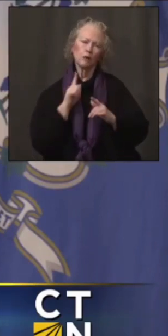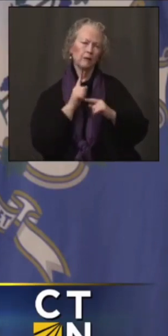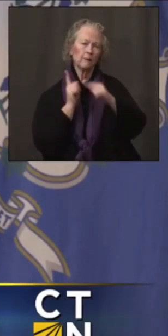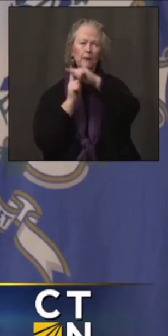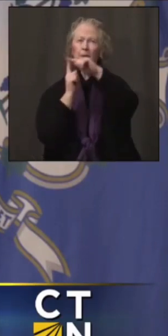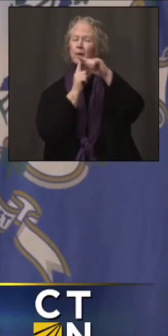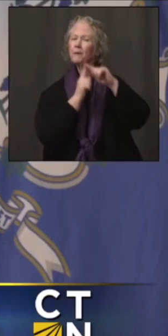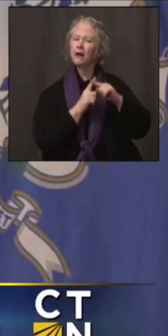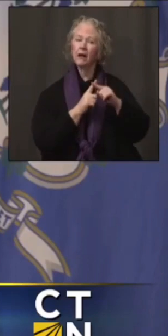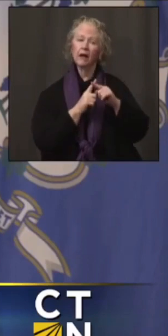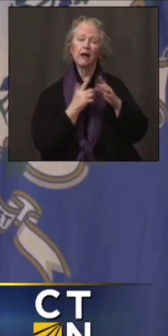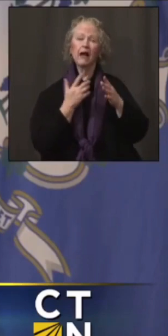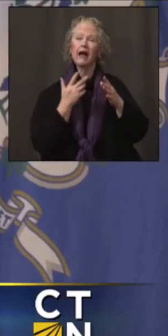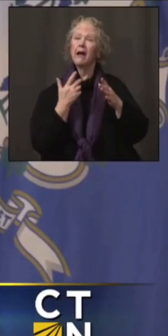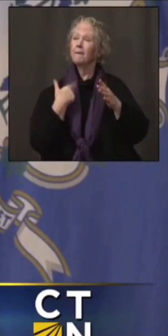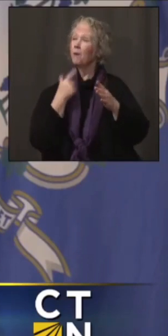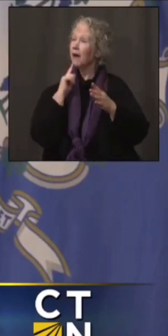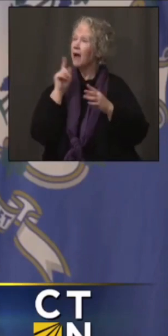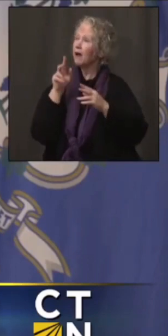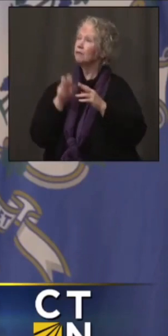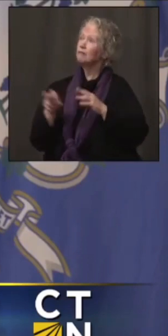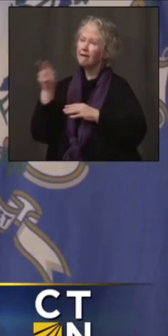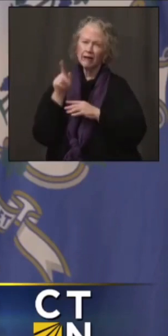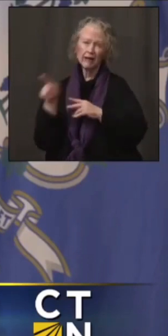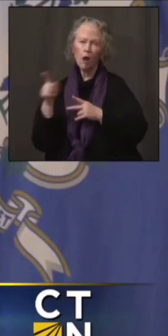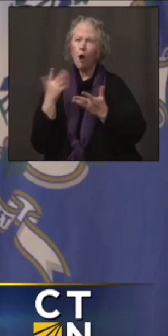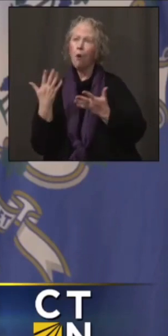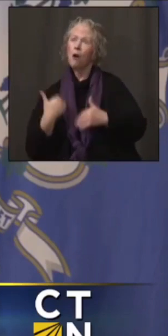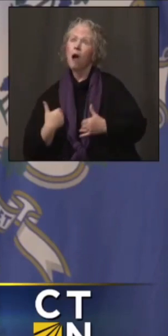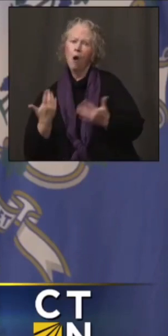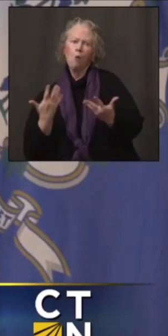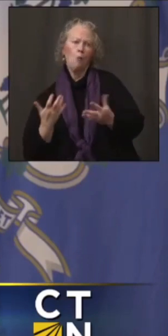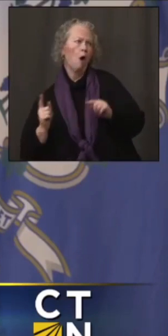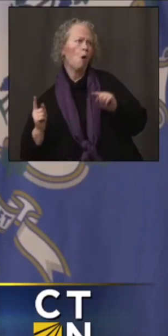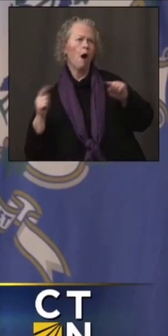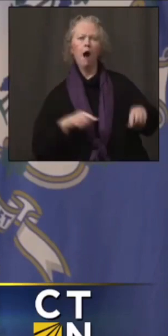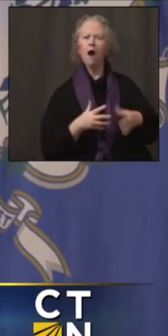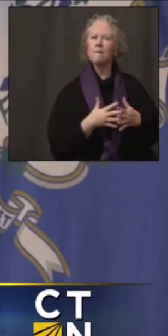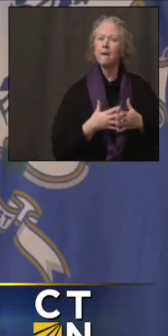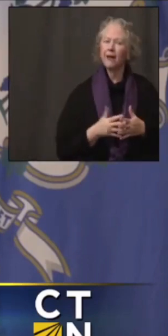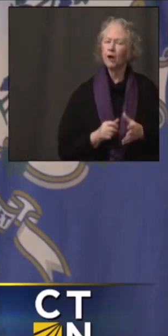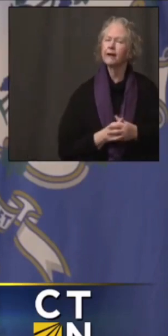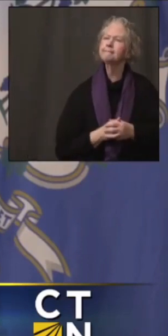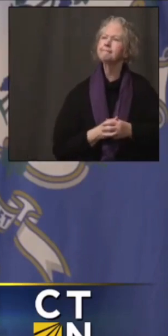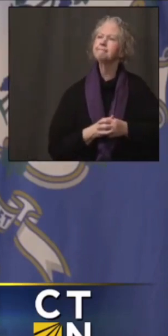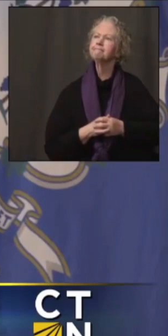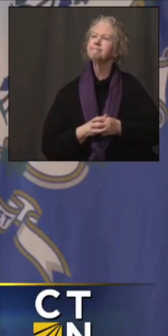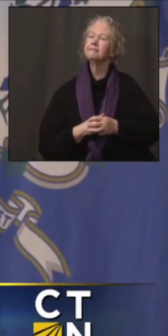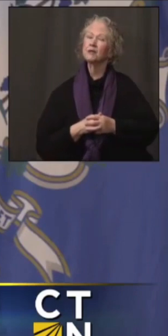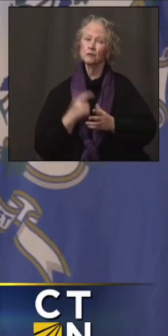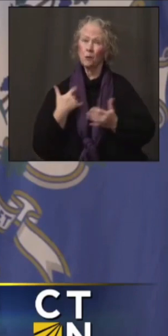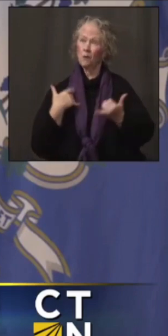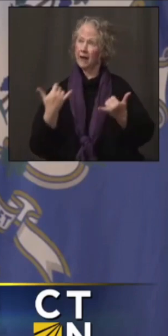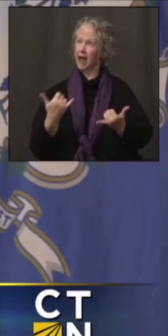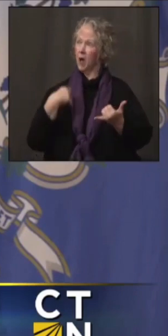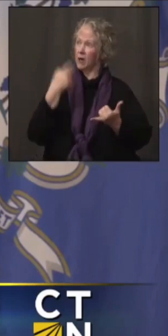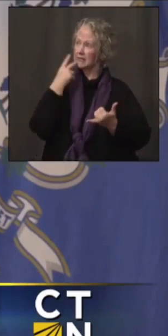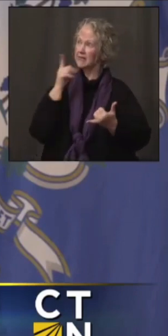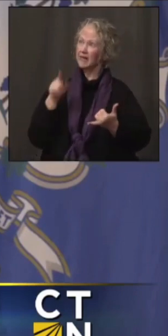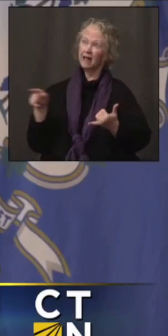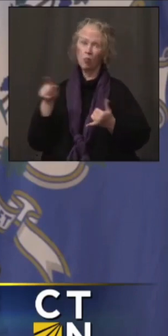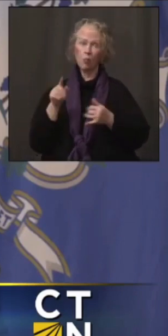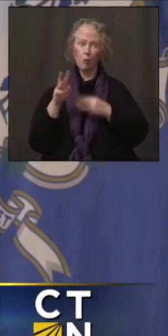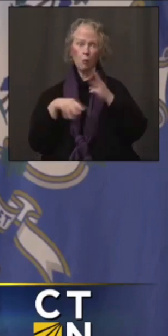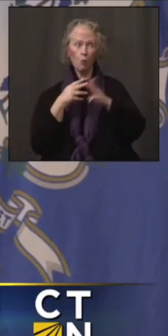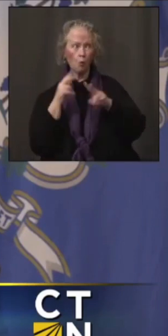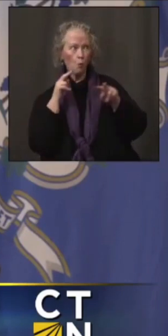want to go to the United States of America. And so to have those pictures transmitted around the world was heartbreaking because I think